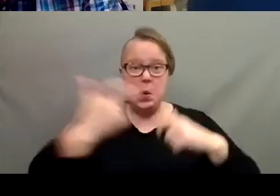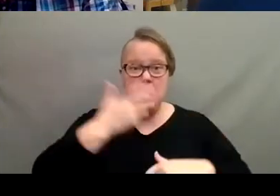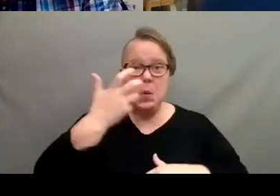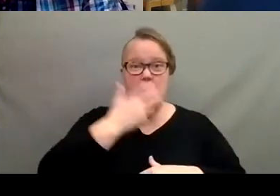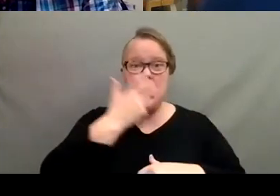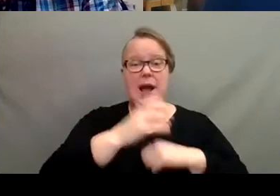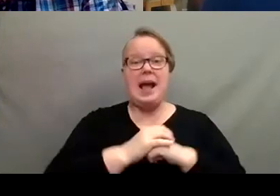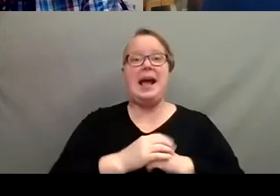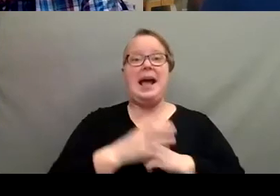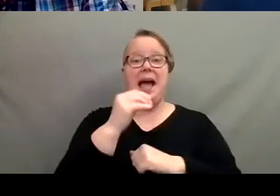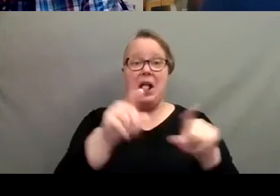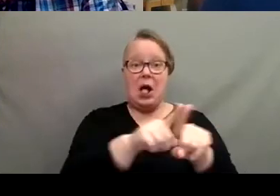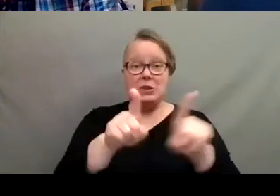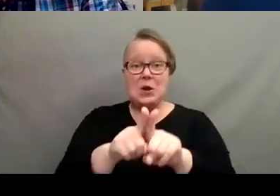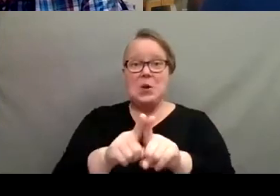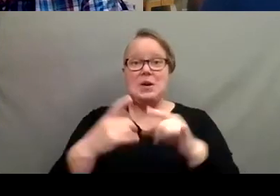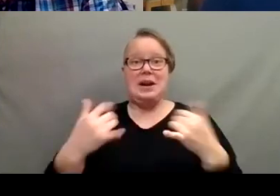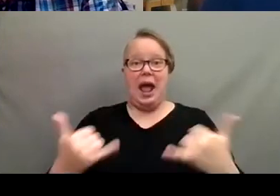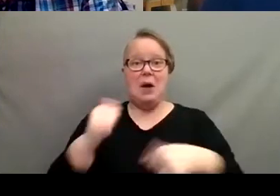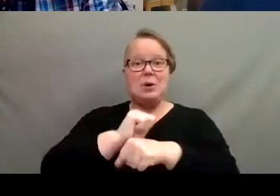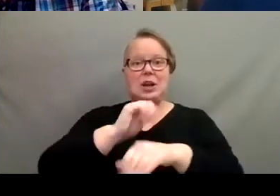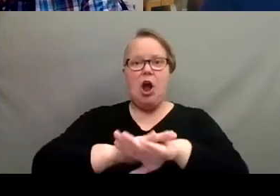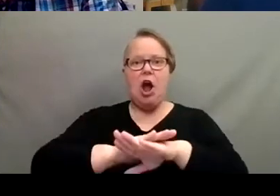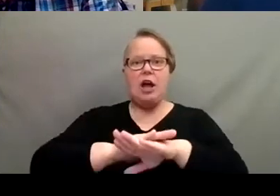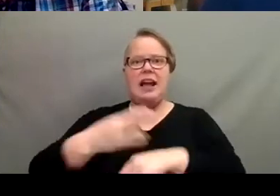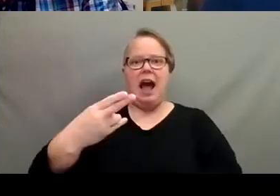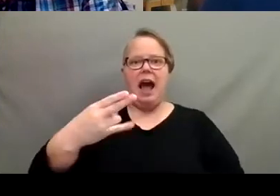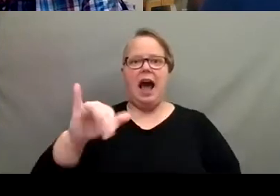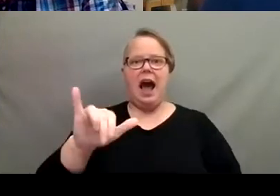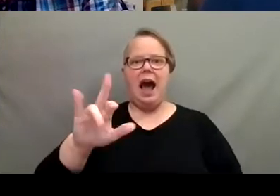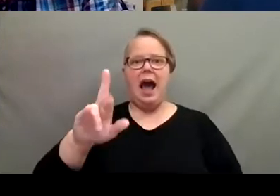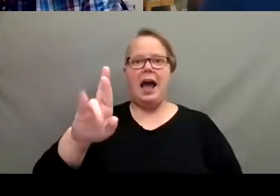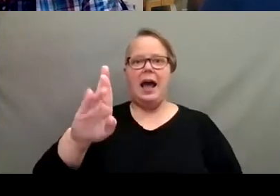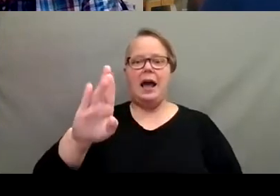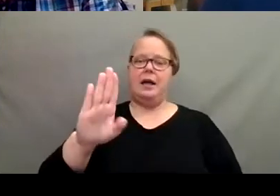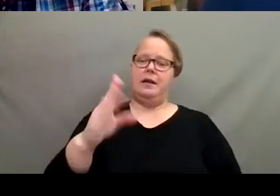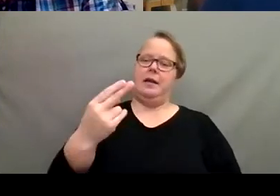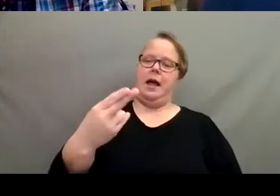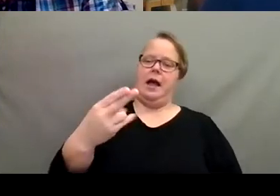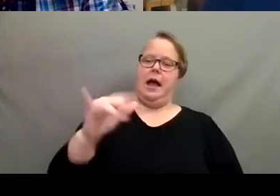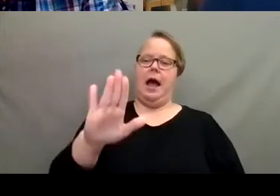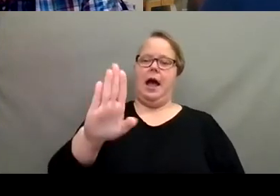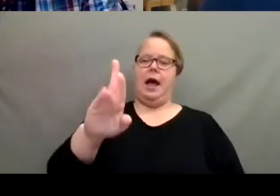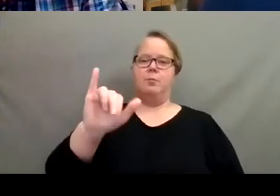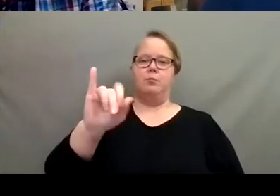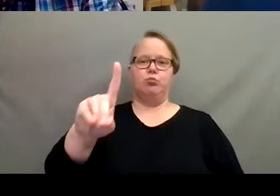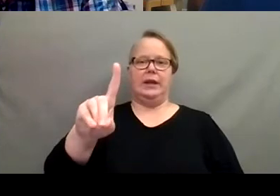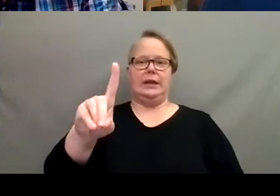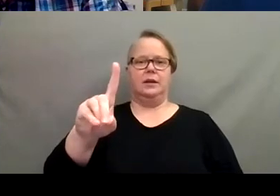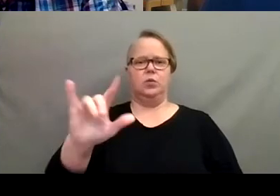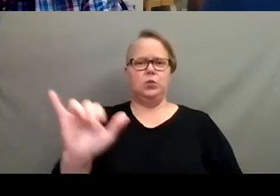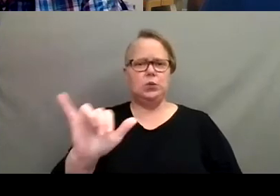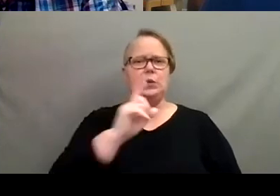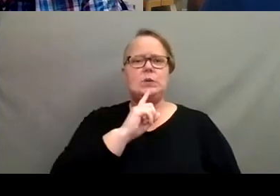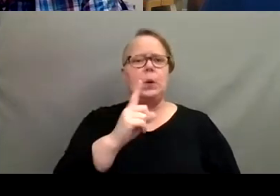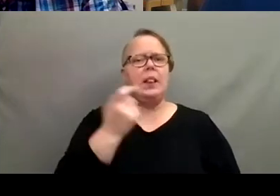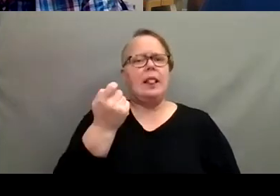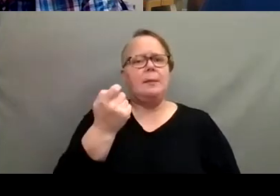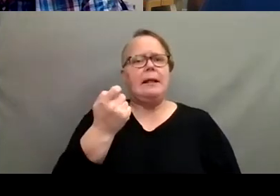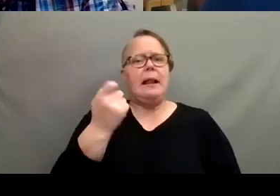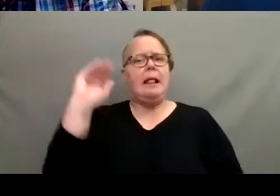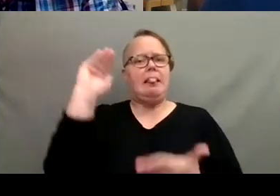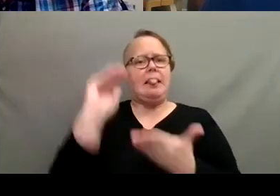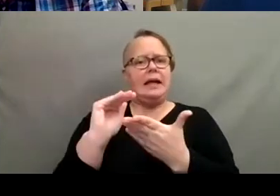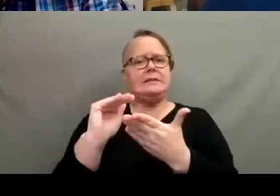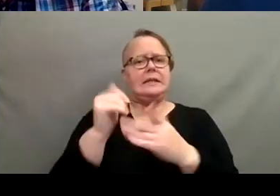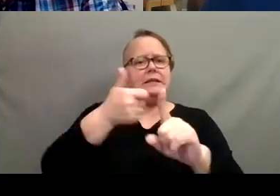we're also now working on kind of a hybrid, uh, model, uh, two, where it's a little bit less self-paced, but